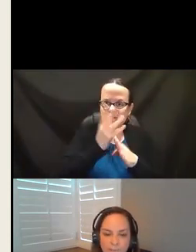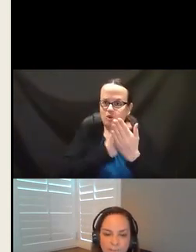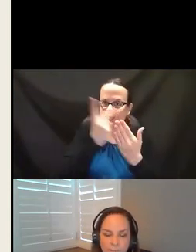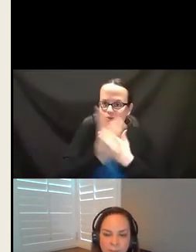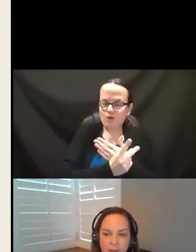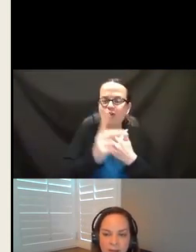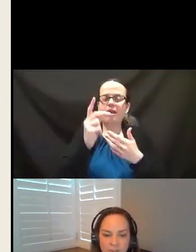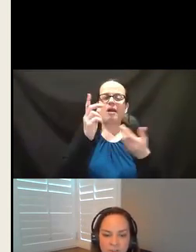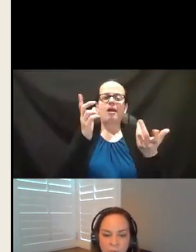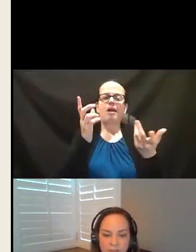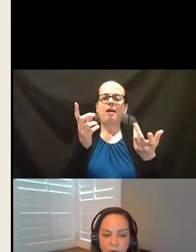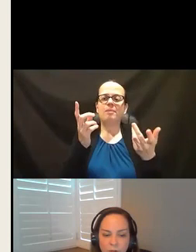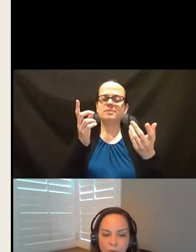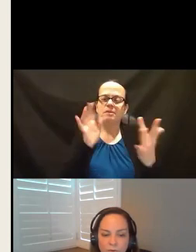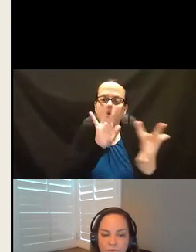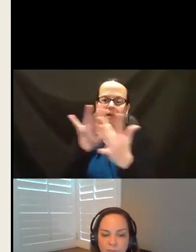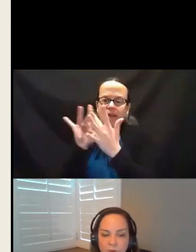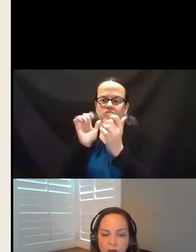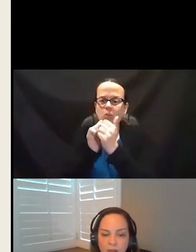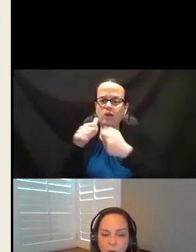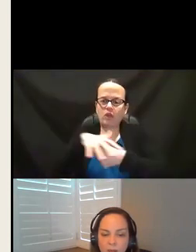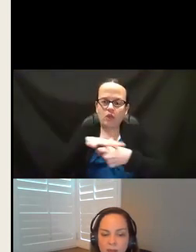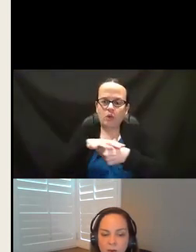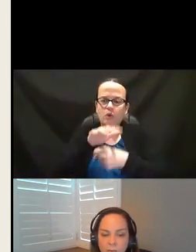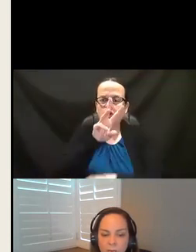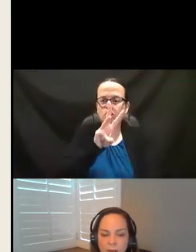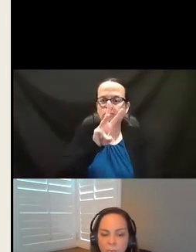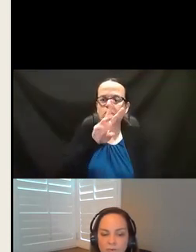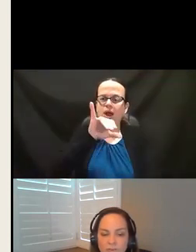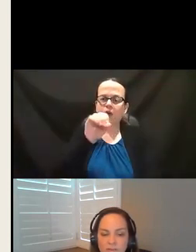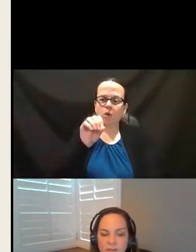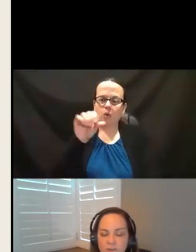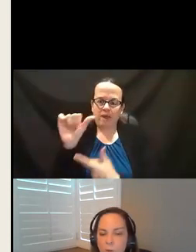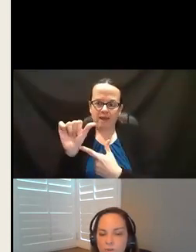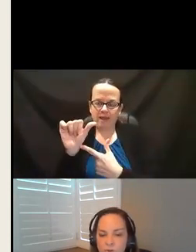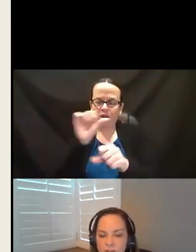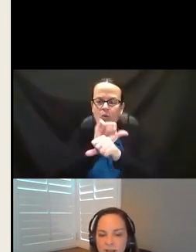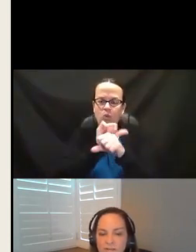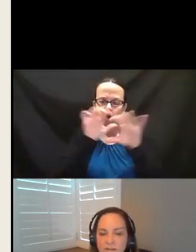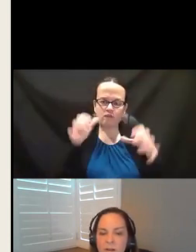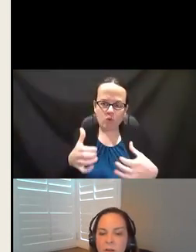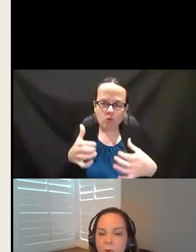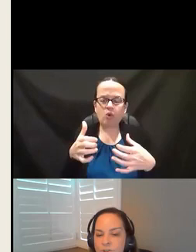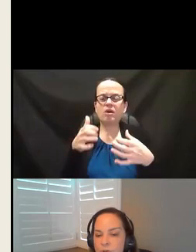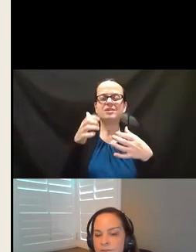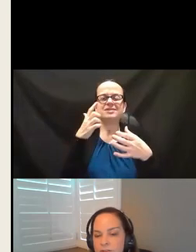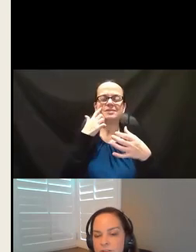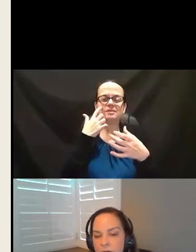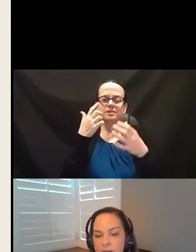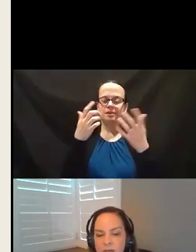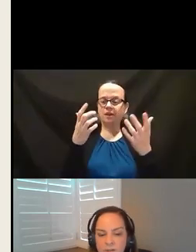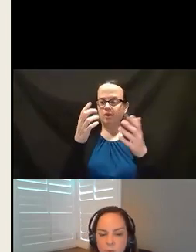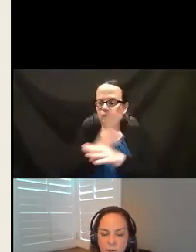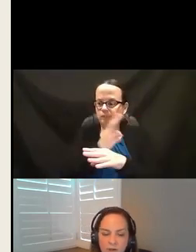make connections with our local WIOA, Workforce Innovation and Opportunities Act. We do monthly